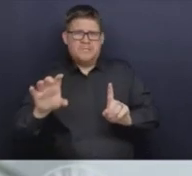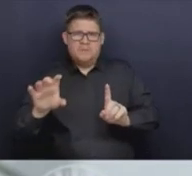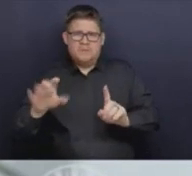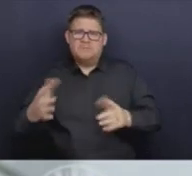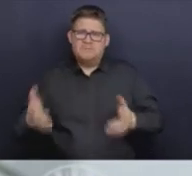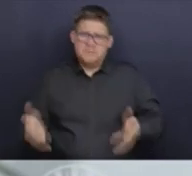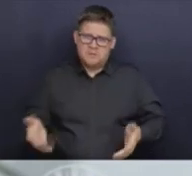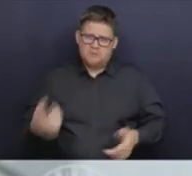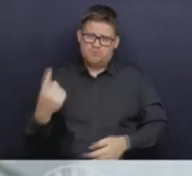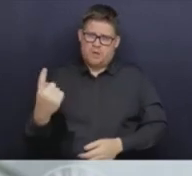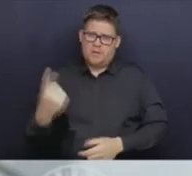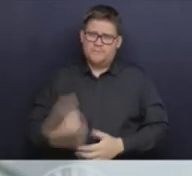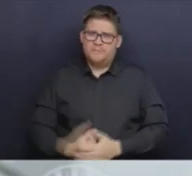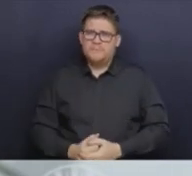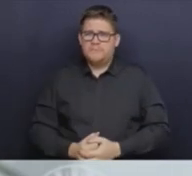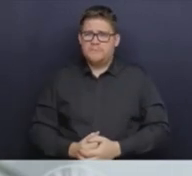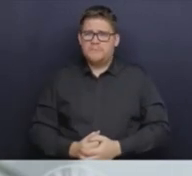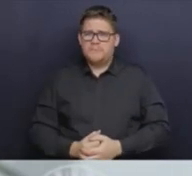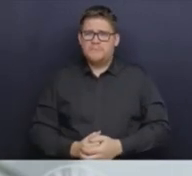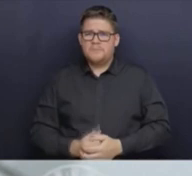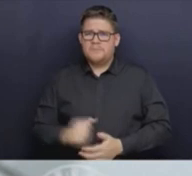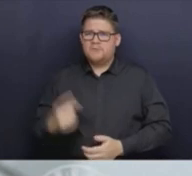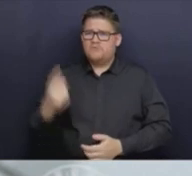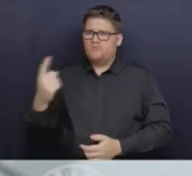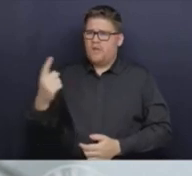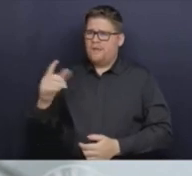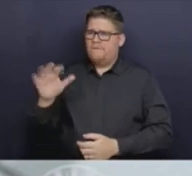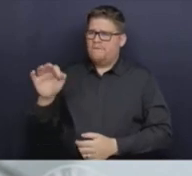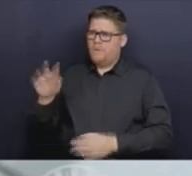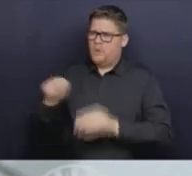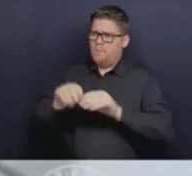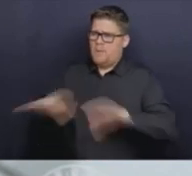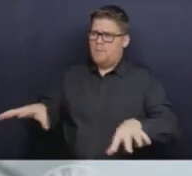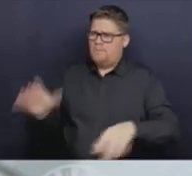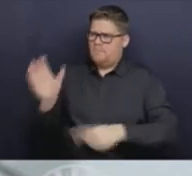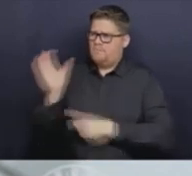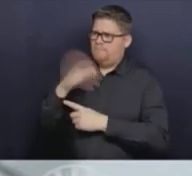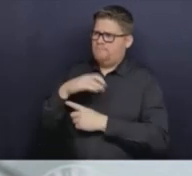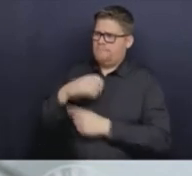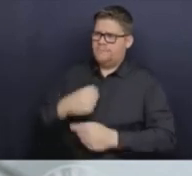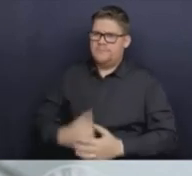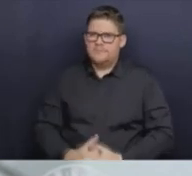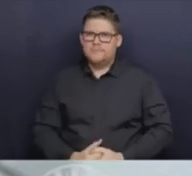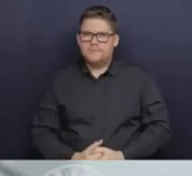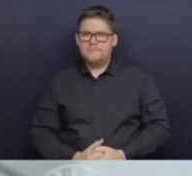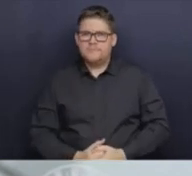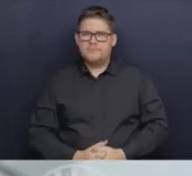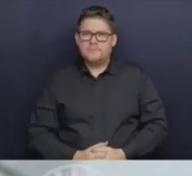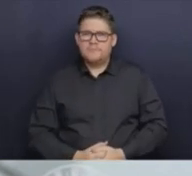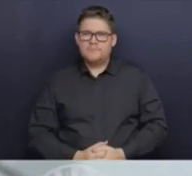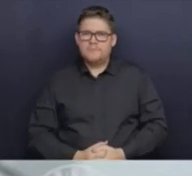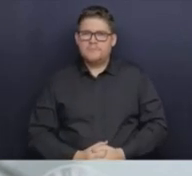very little of any other strain. So we are watching because we can see a surge of influenza B, uh,